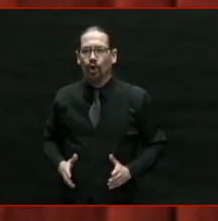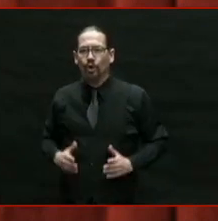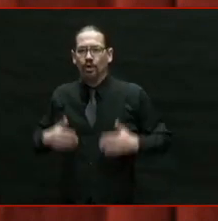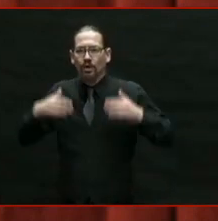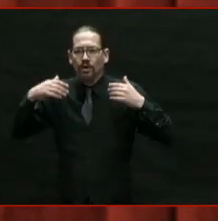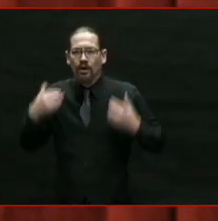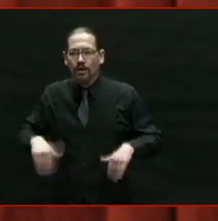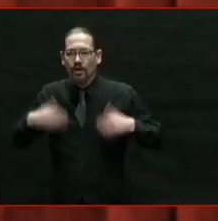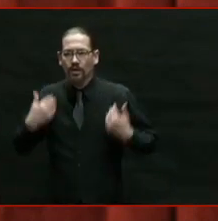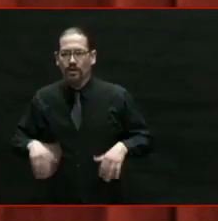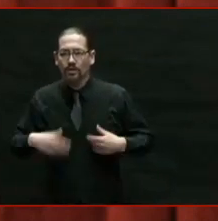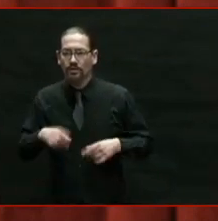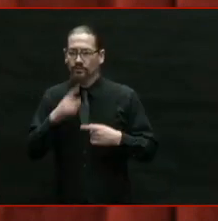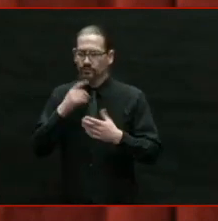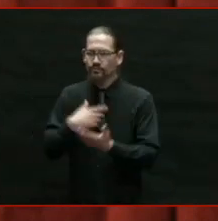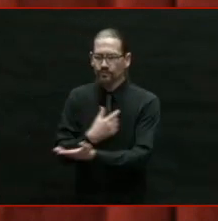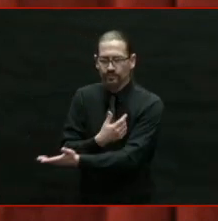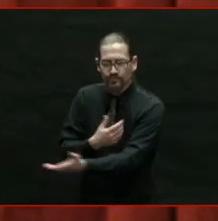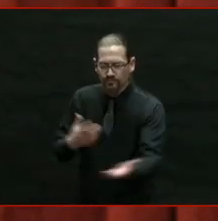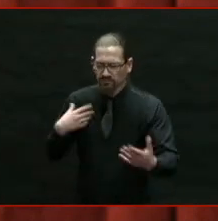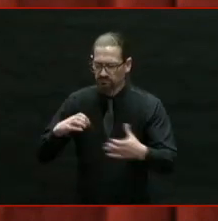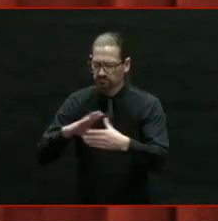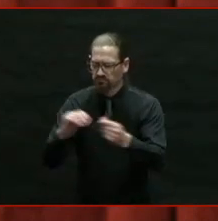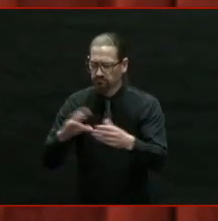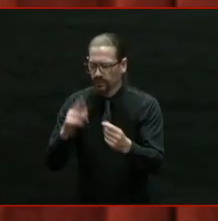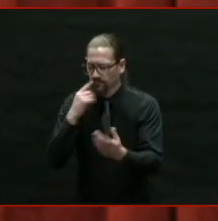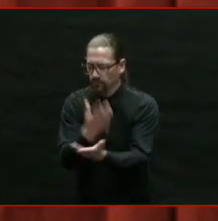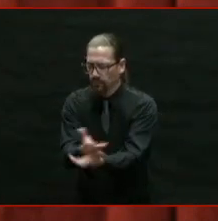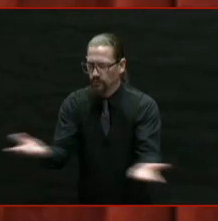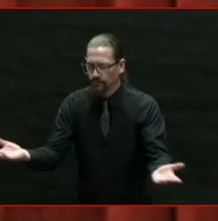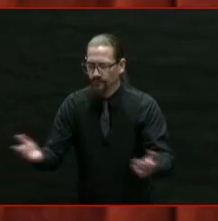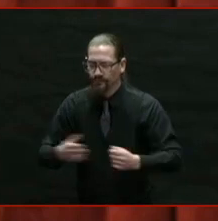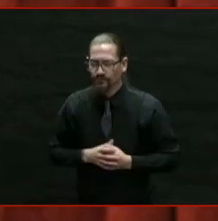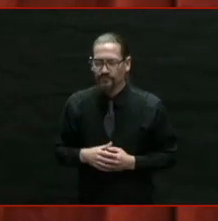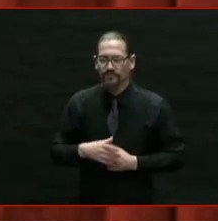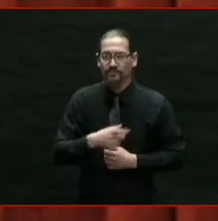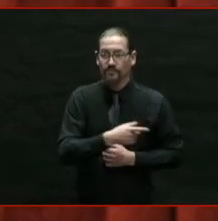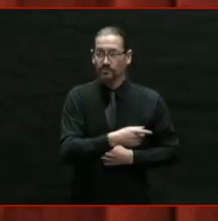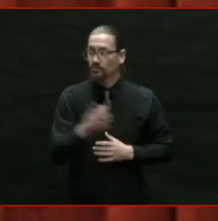is this. The world needs you.